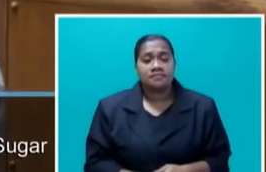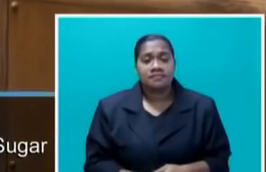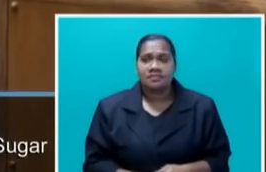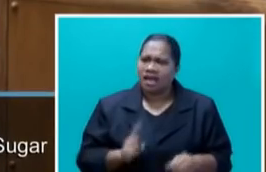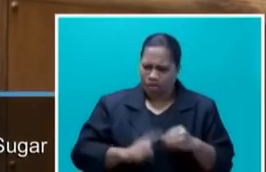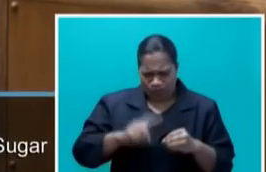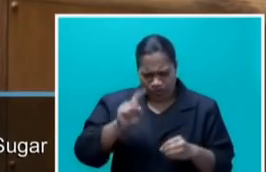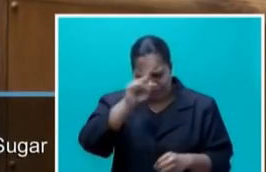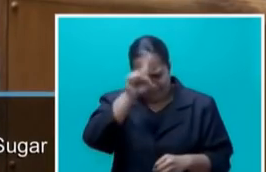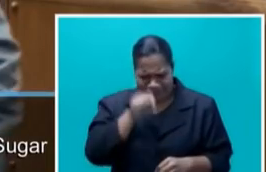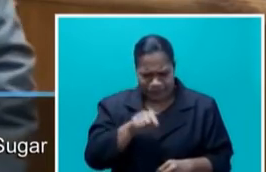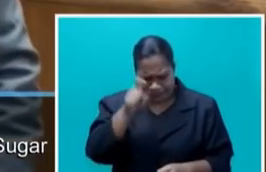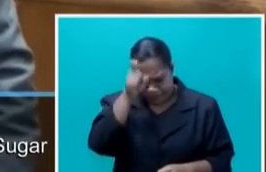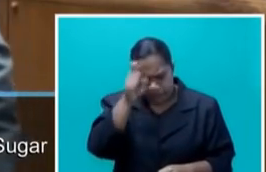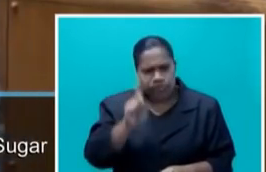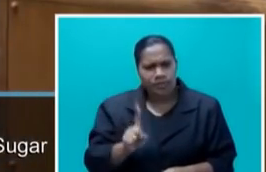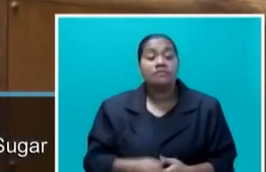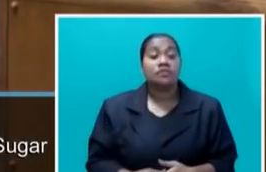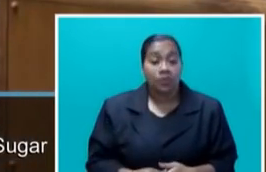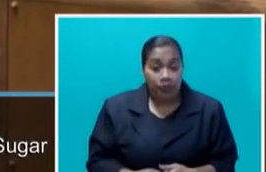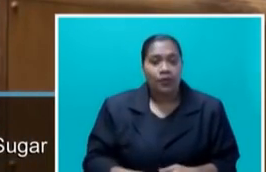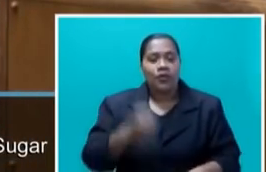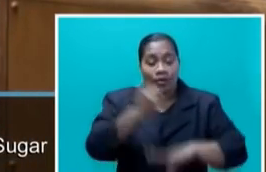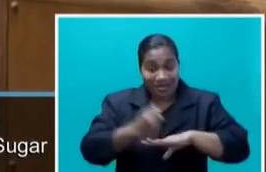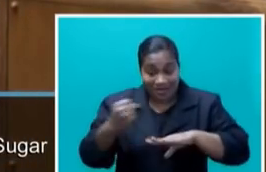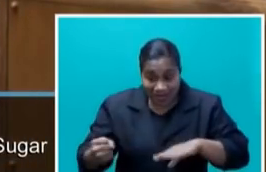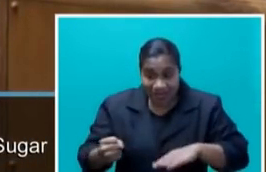again? The government was consulted. Well, the government was consulted.